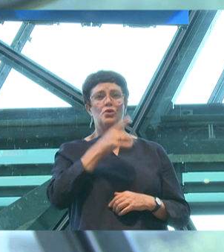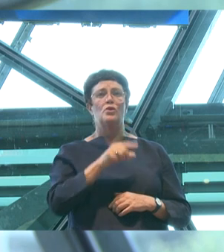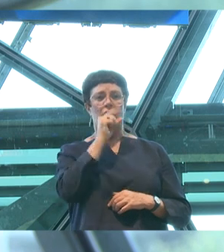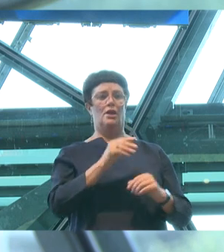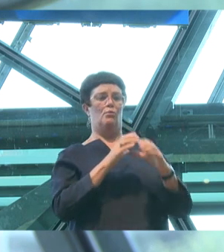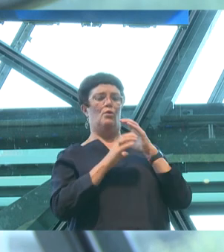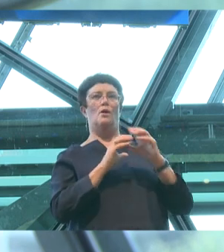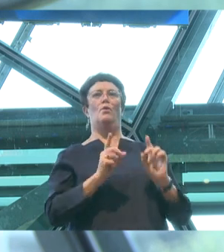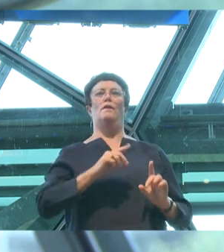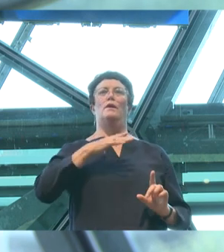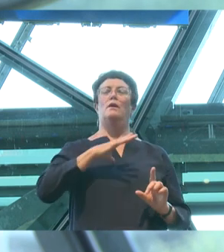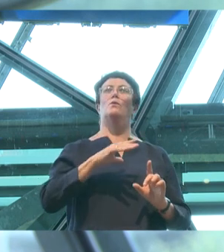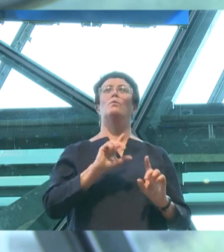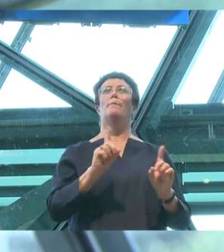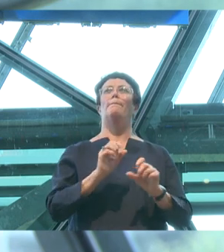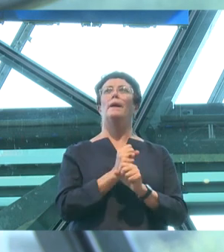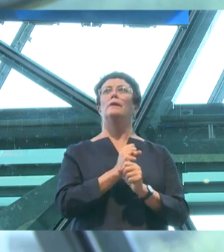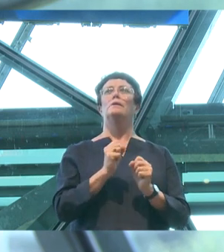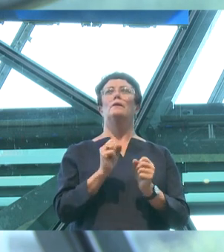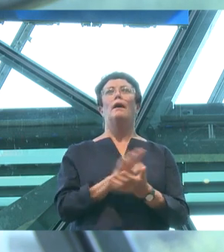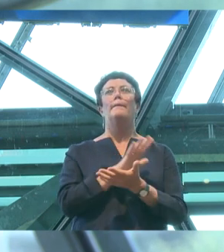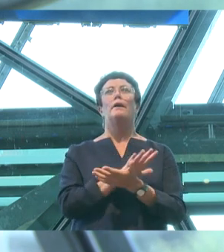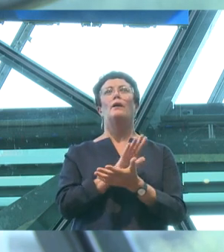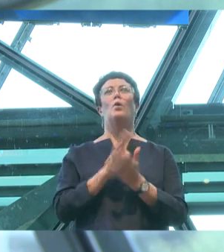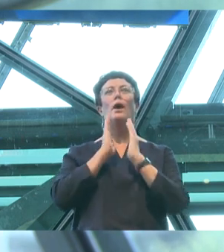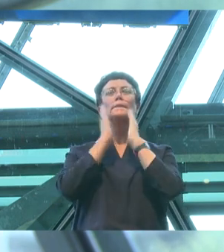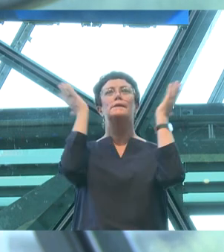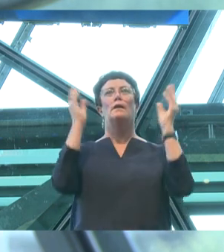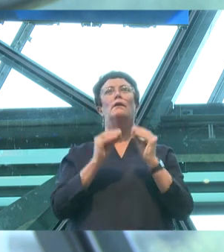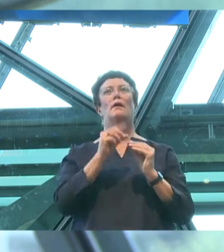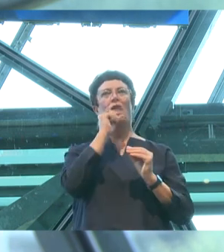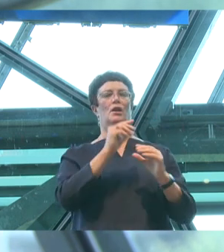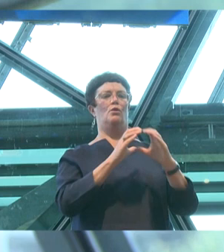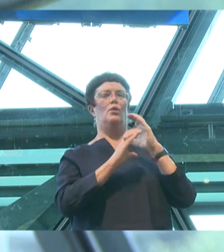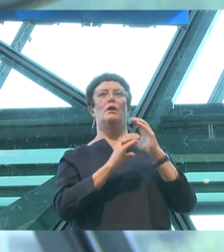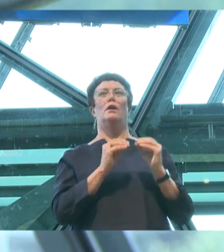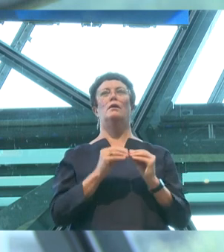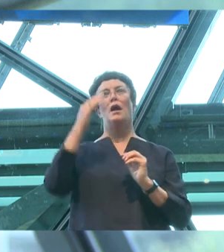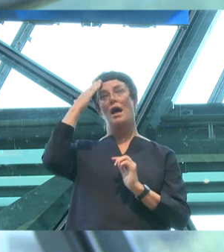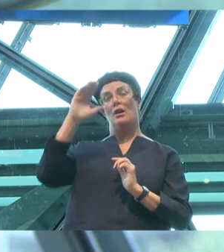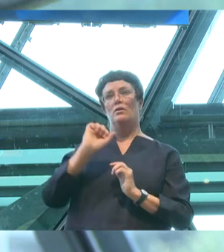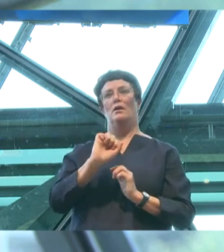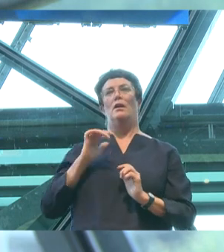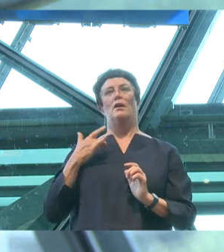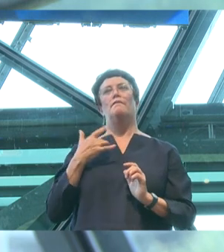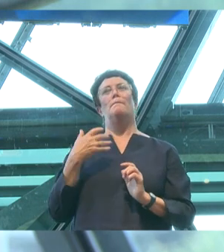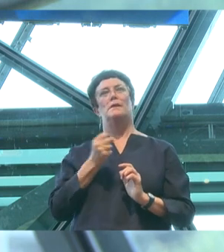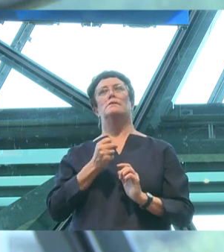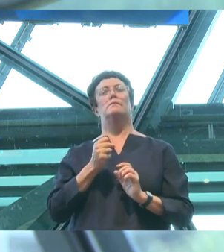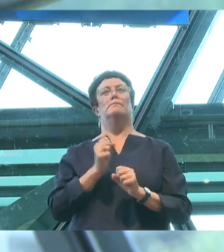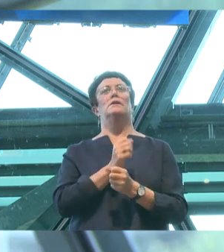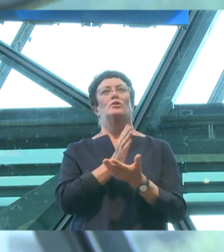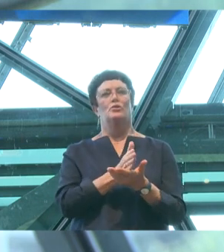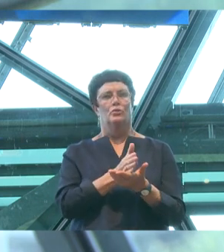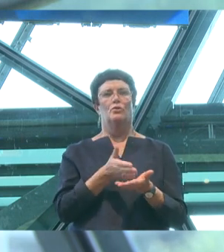need, what makes them happy, what makes them upset. And in response, the adults in their life are compelled to make things better, to make